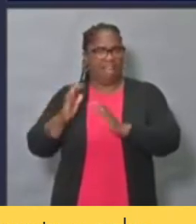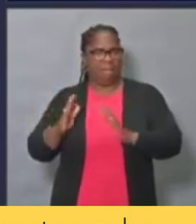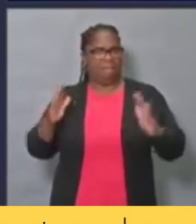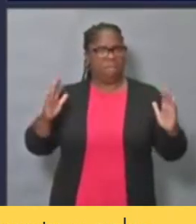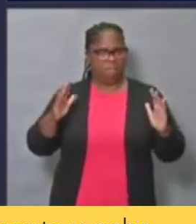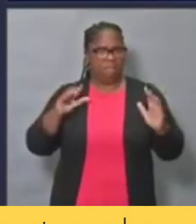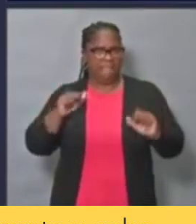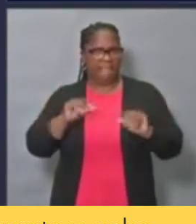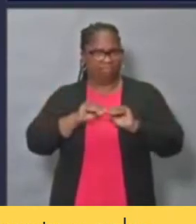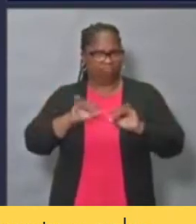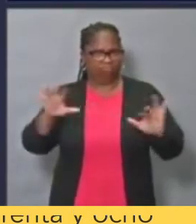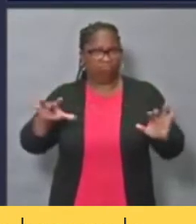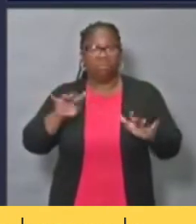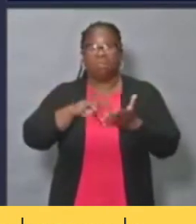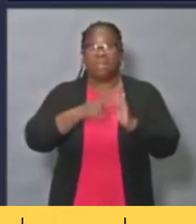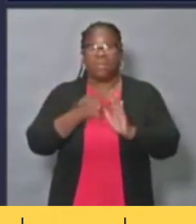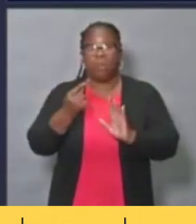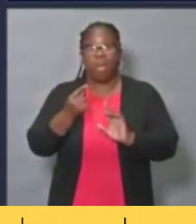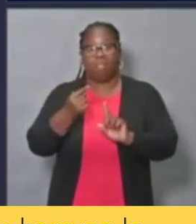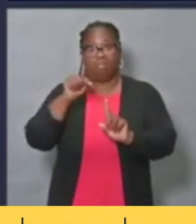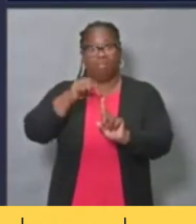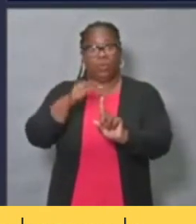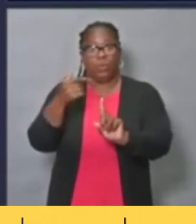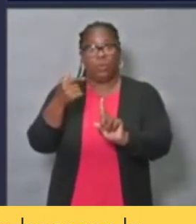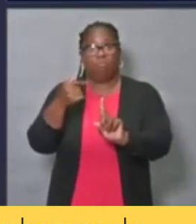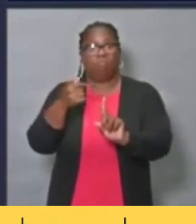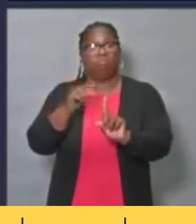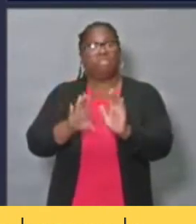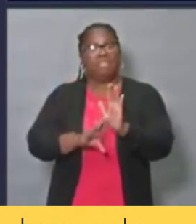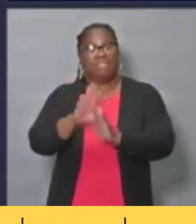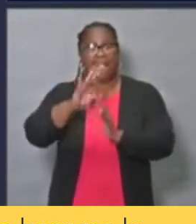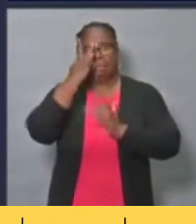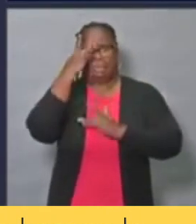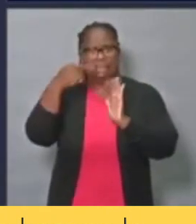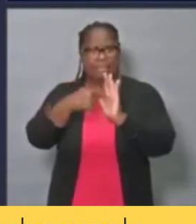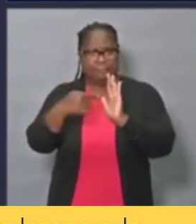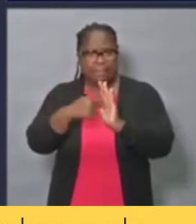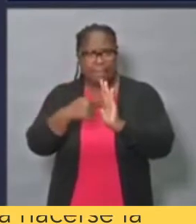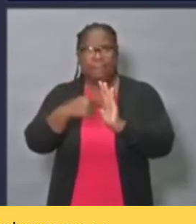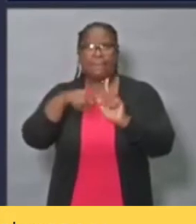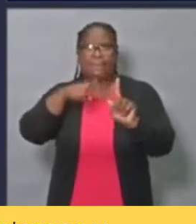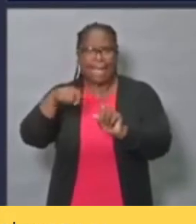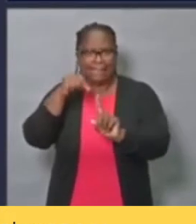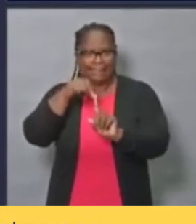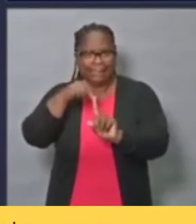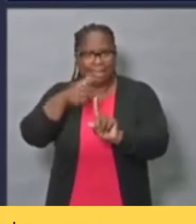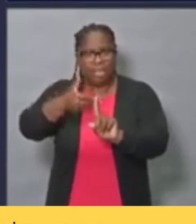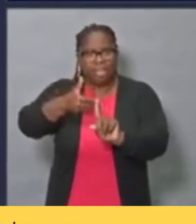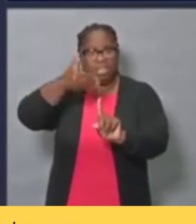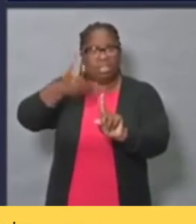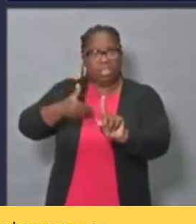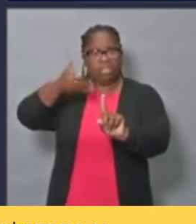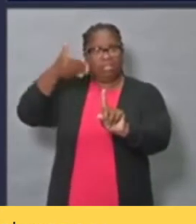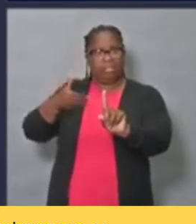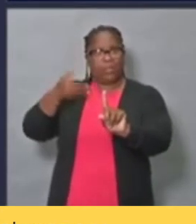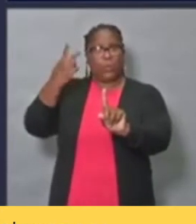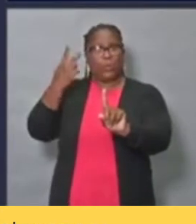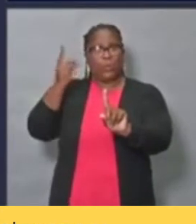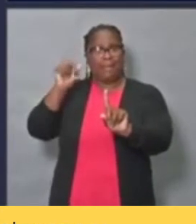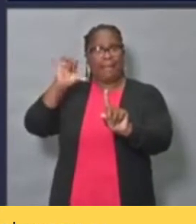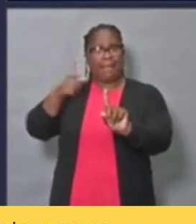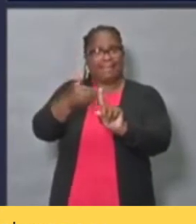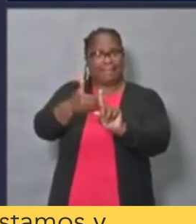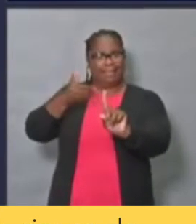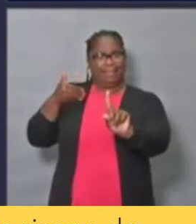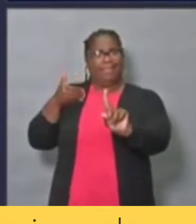And for COVID-19, this is 48 hours before you develop symptoms or you went to get tested. Contact tracing means